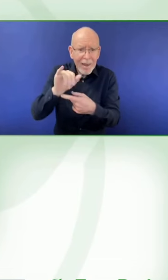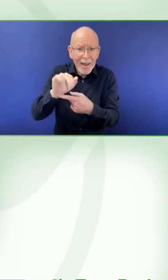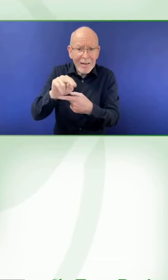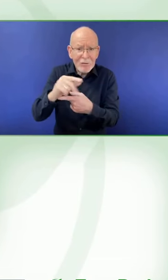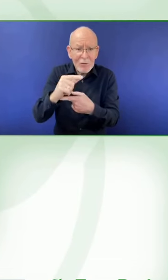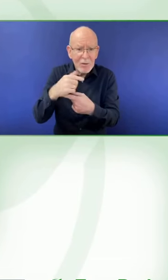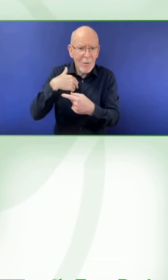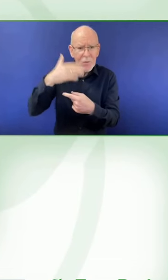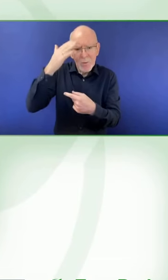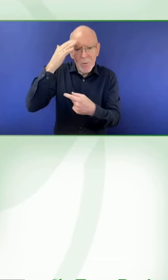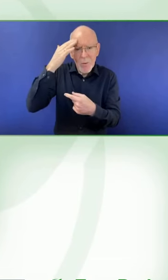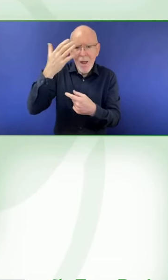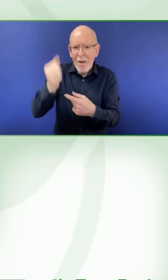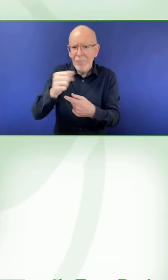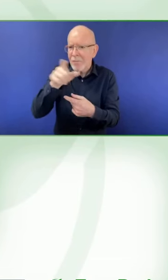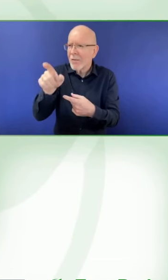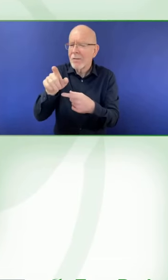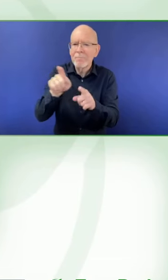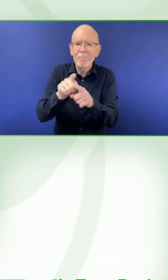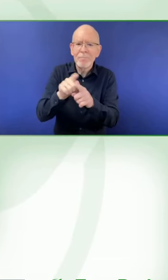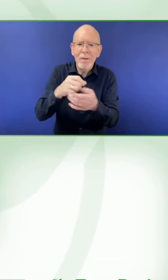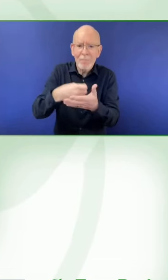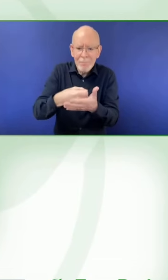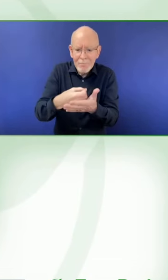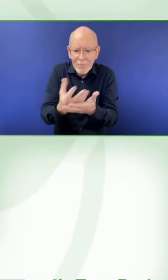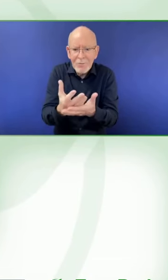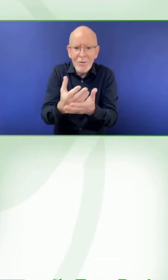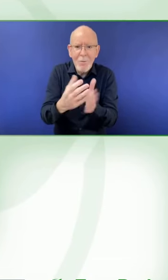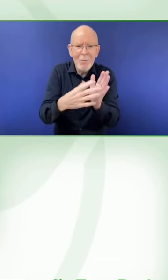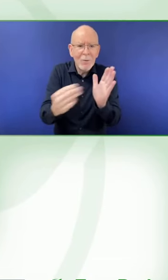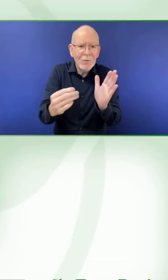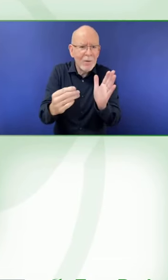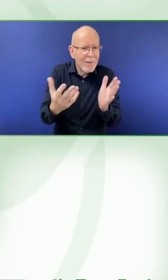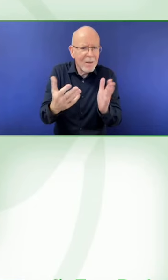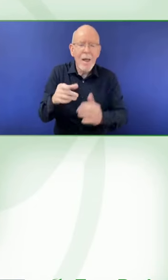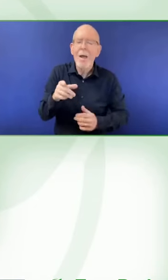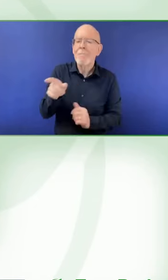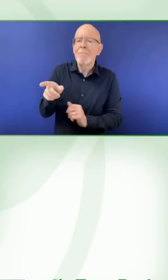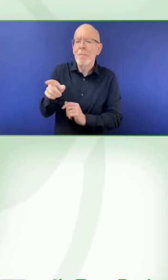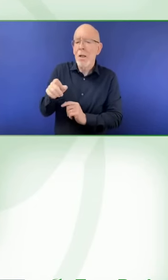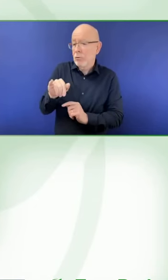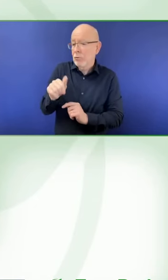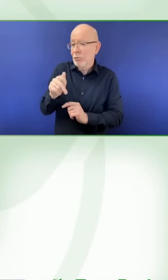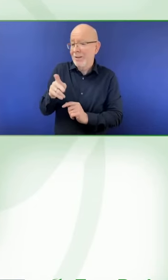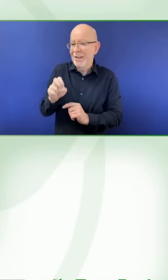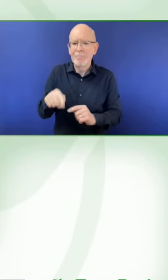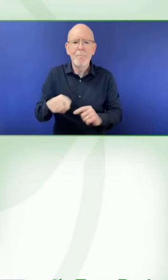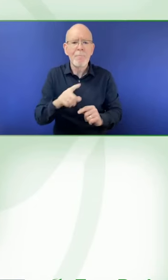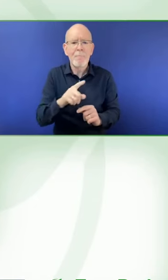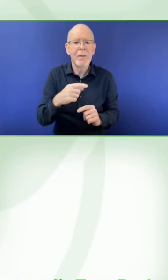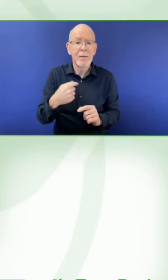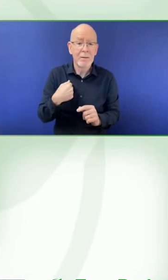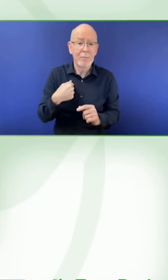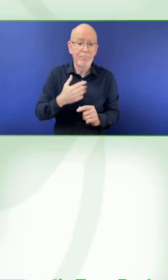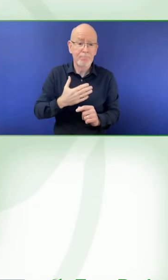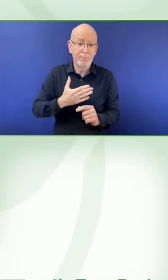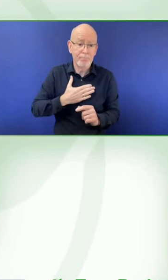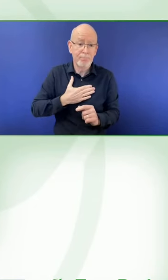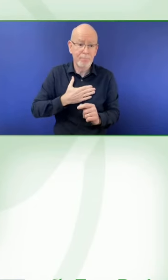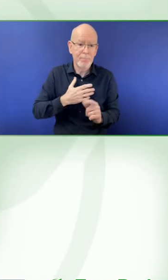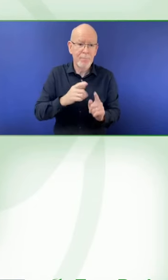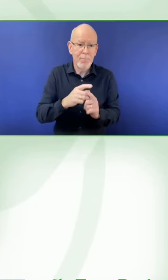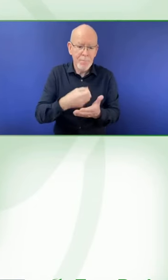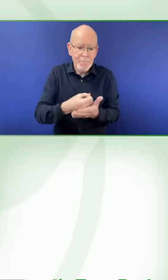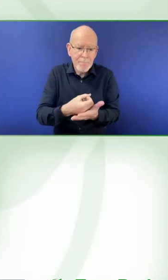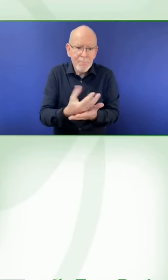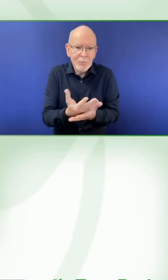organization, of course, has its own culture and its own processes. But also together with a group from within the W3C, we try